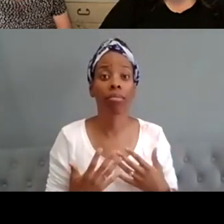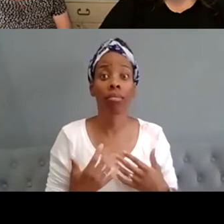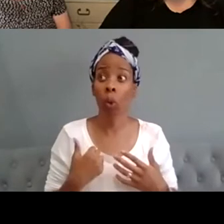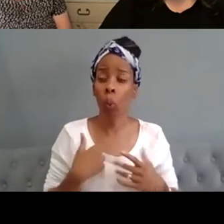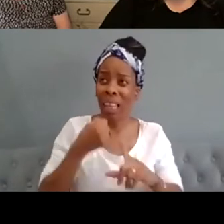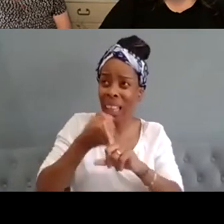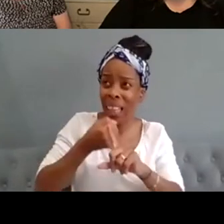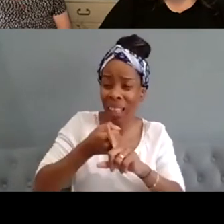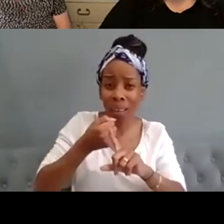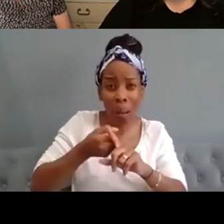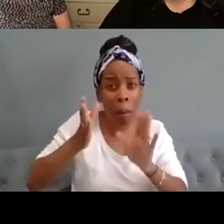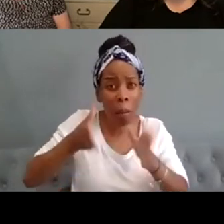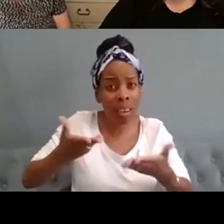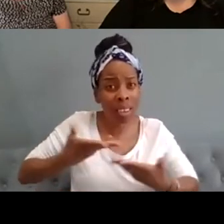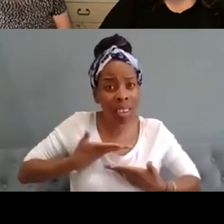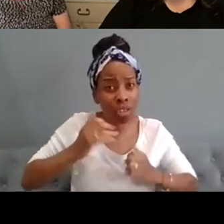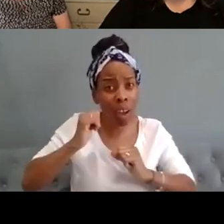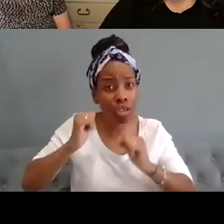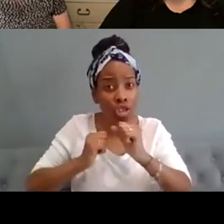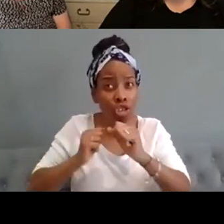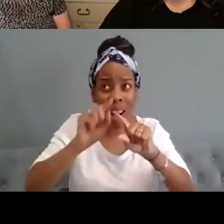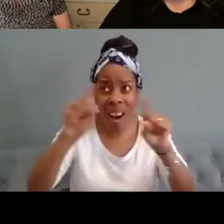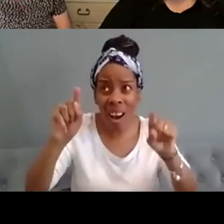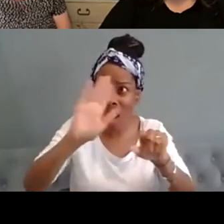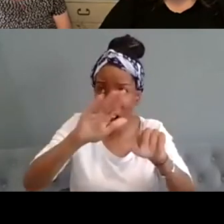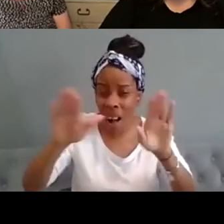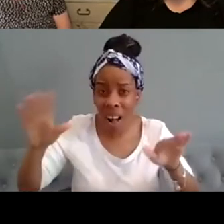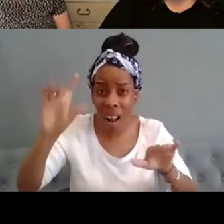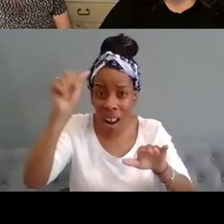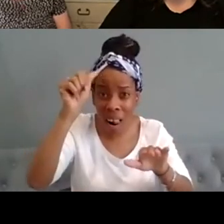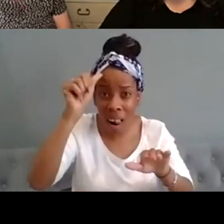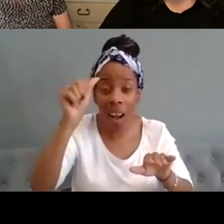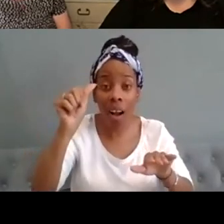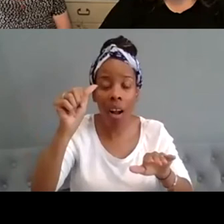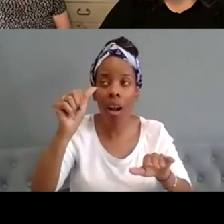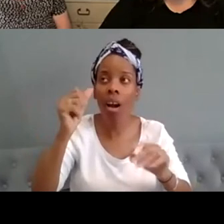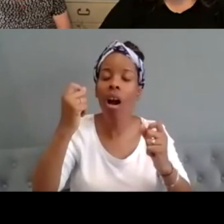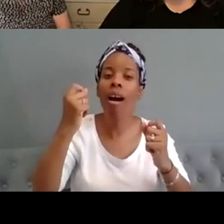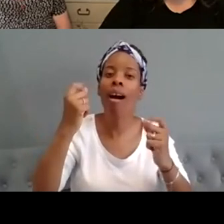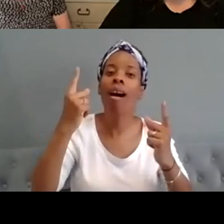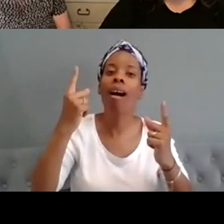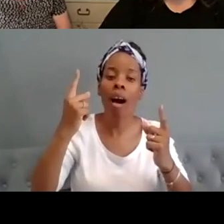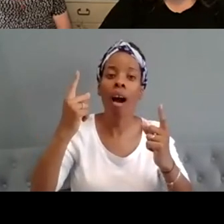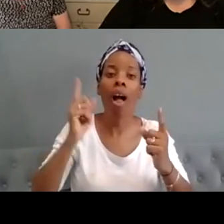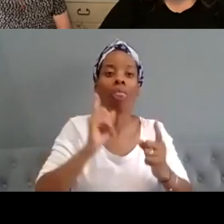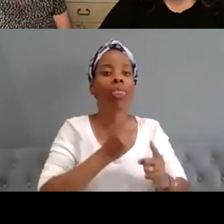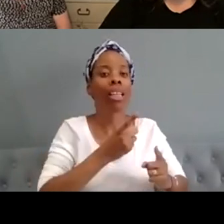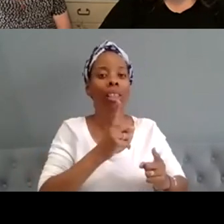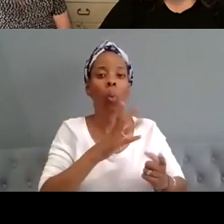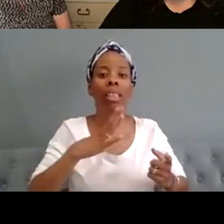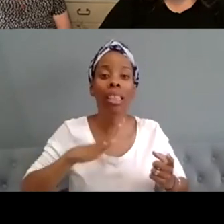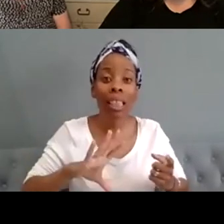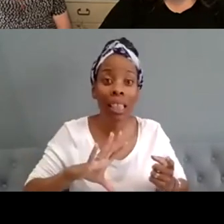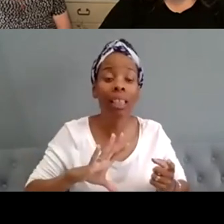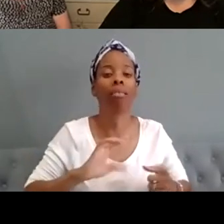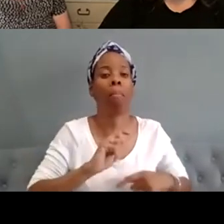out there the more people get to understand and make sense of what we're all trying to say on that